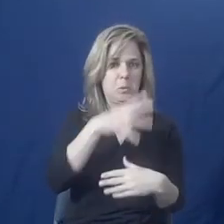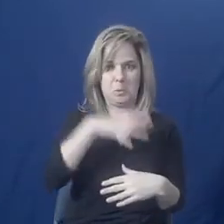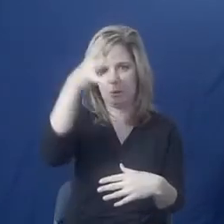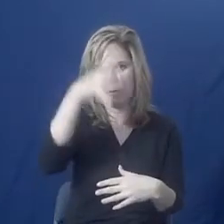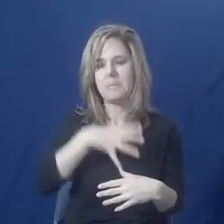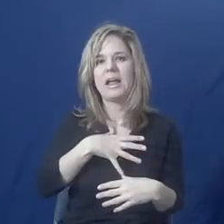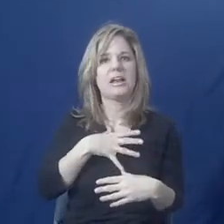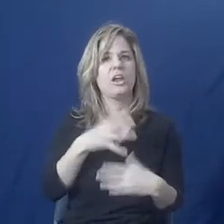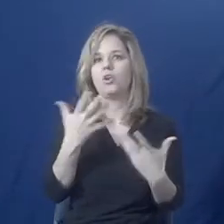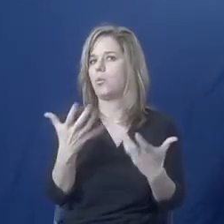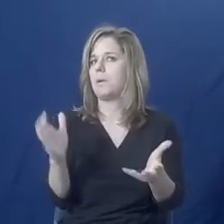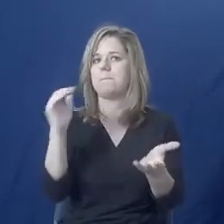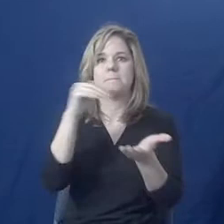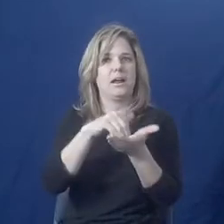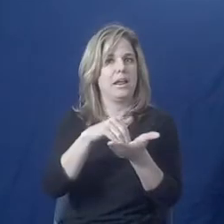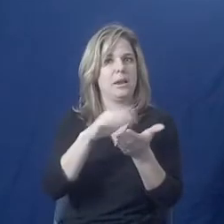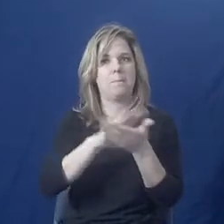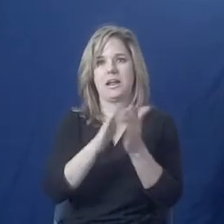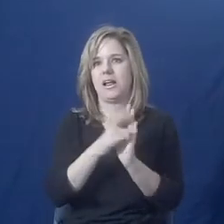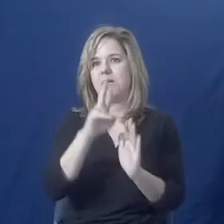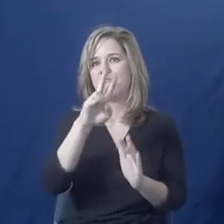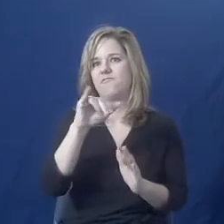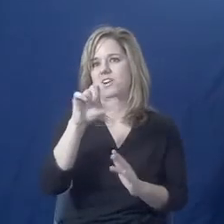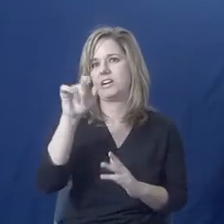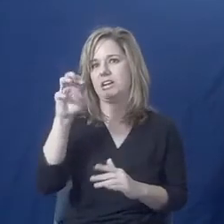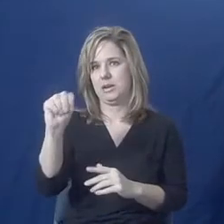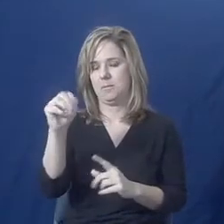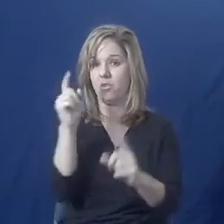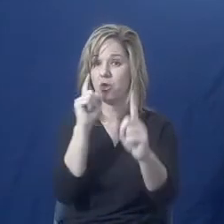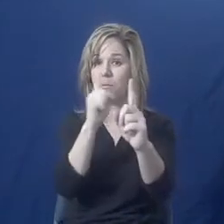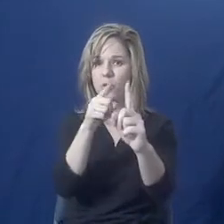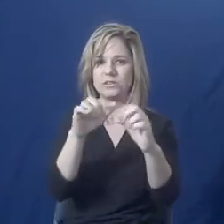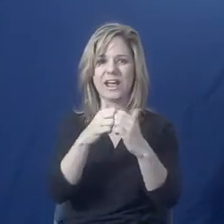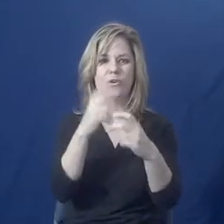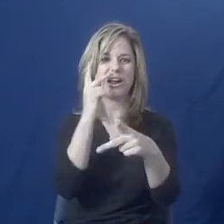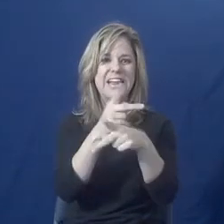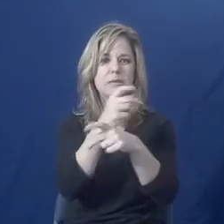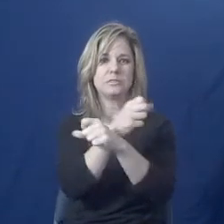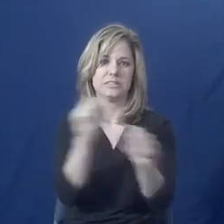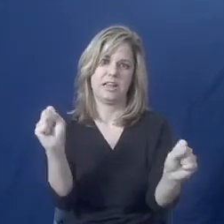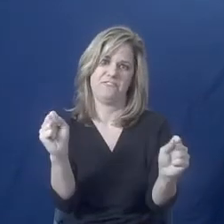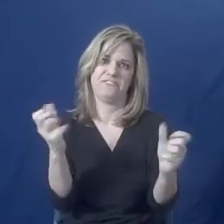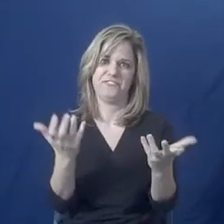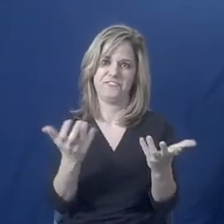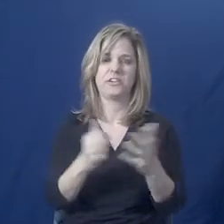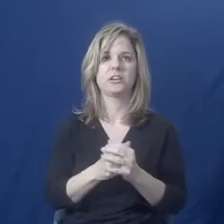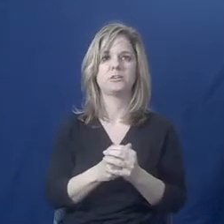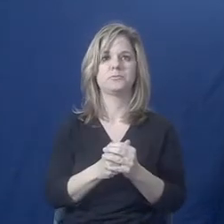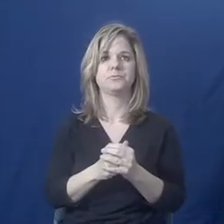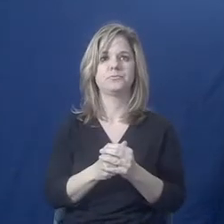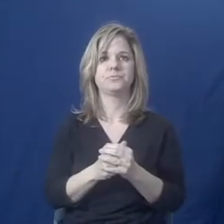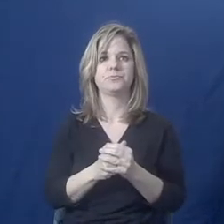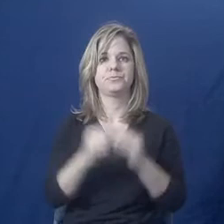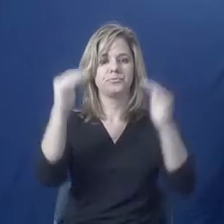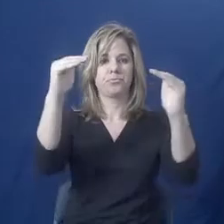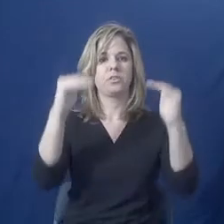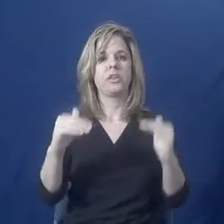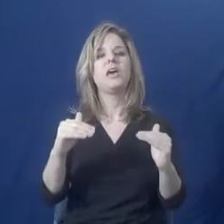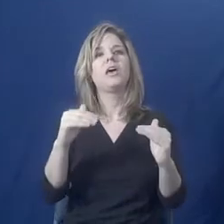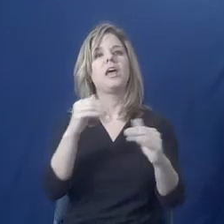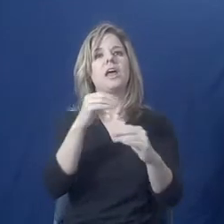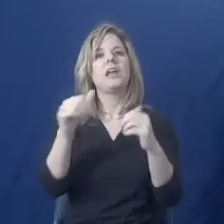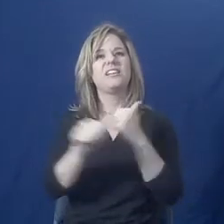-victimization. It's really about how can we keep the person safe, what to do to be safe. A danger